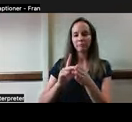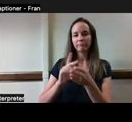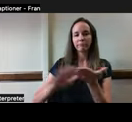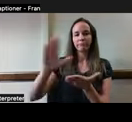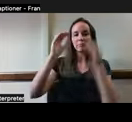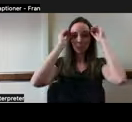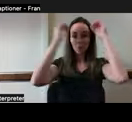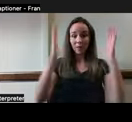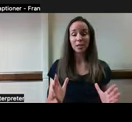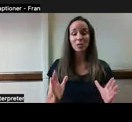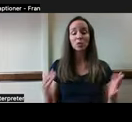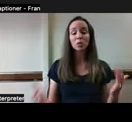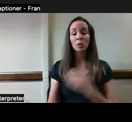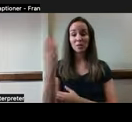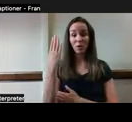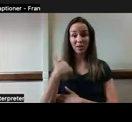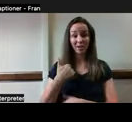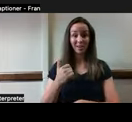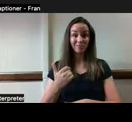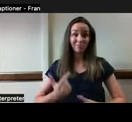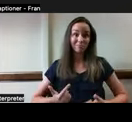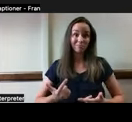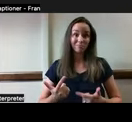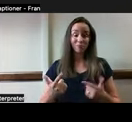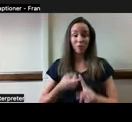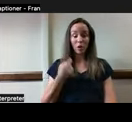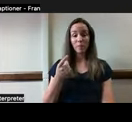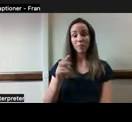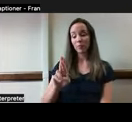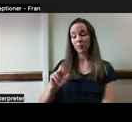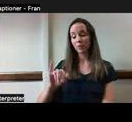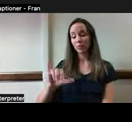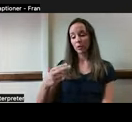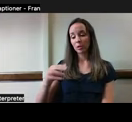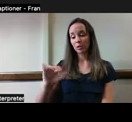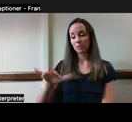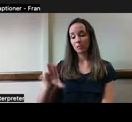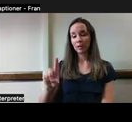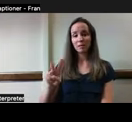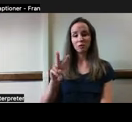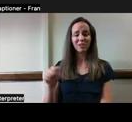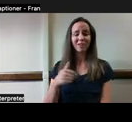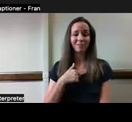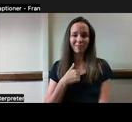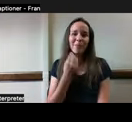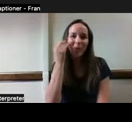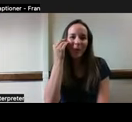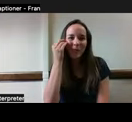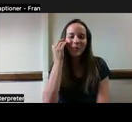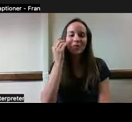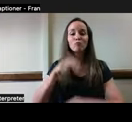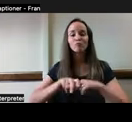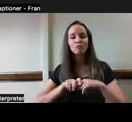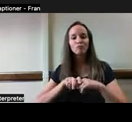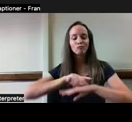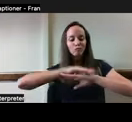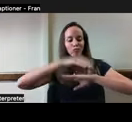morning from Richmond, Virginia, in my study at home. So I'm nice and comfy and I hope you all